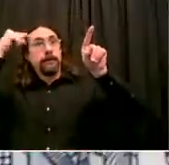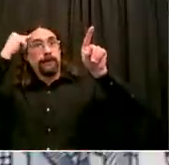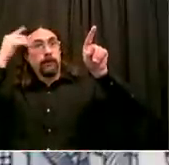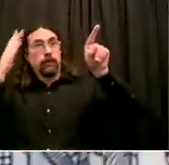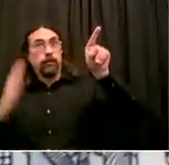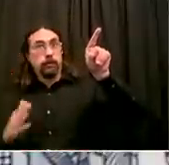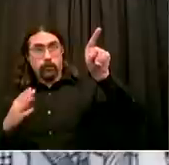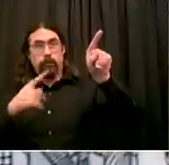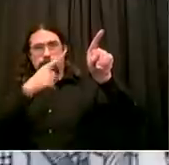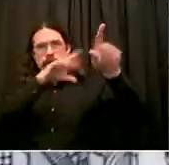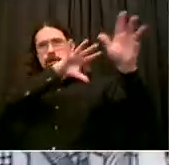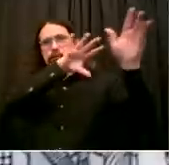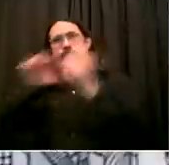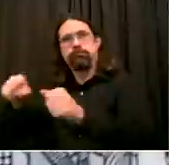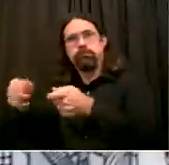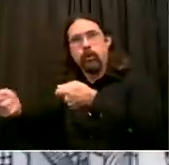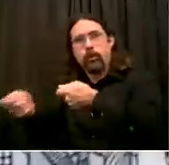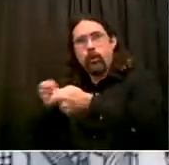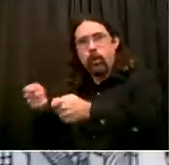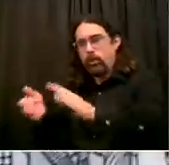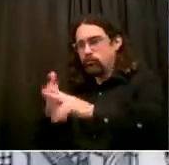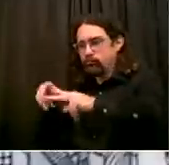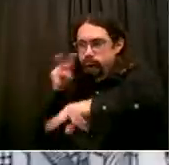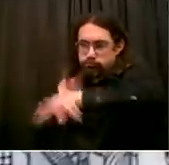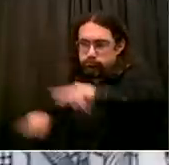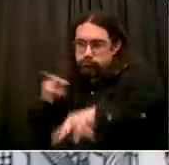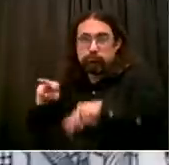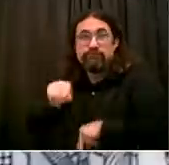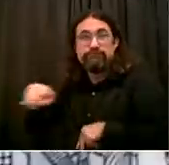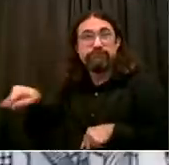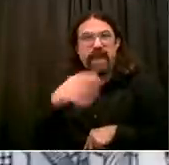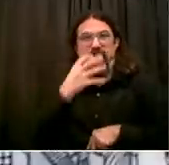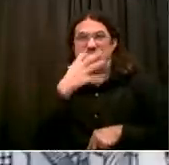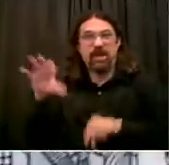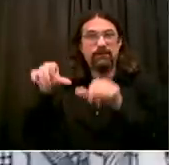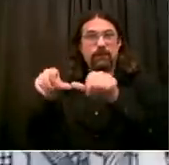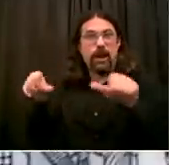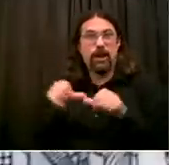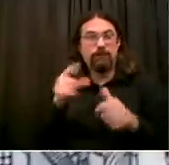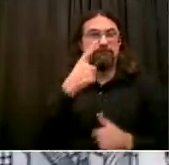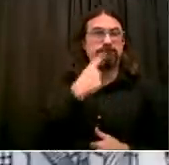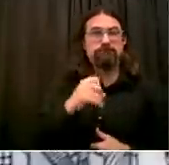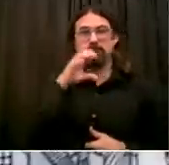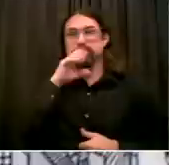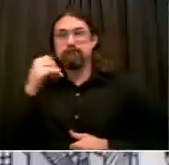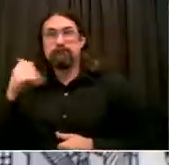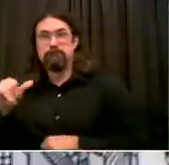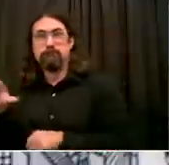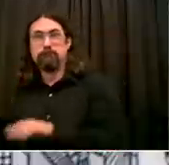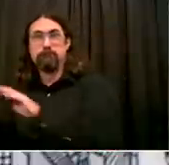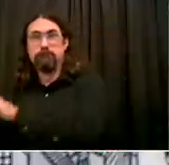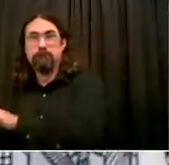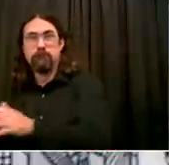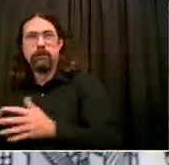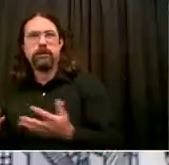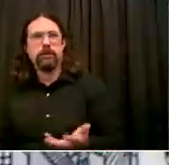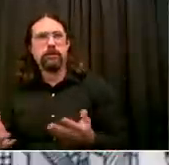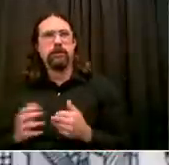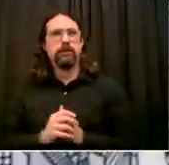19th. Can you provide that information and I think that New Yorkers are sort of hungry for?